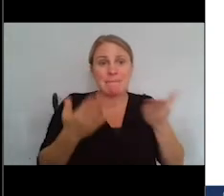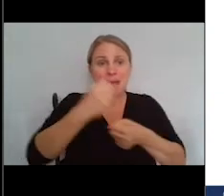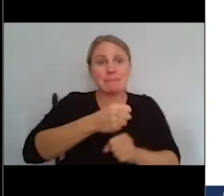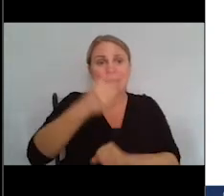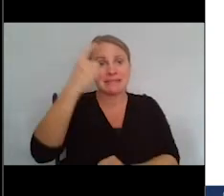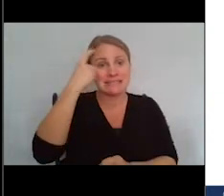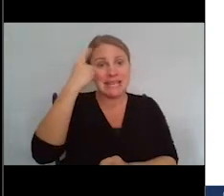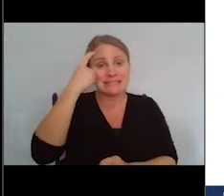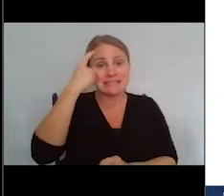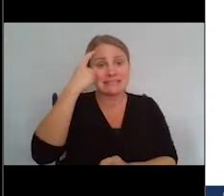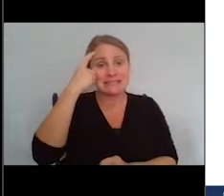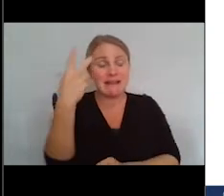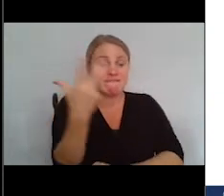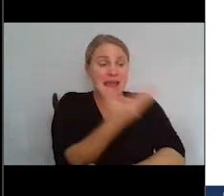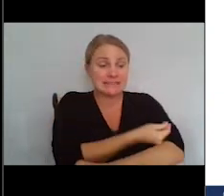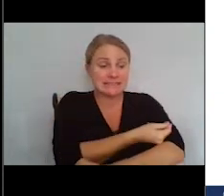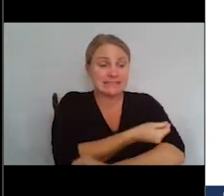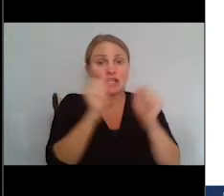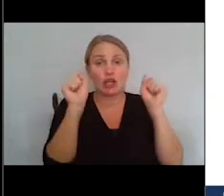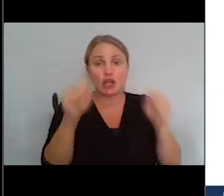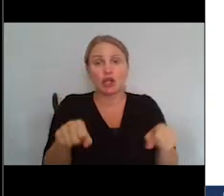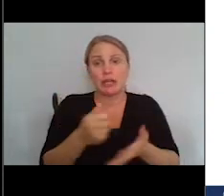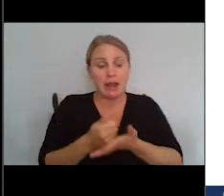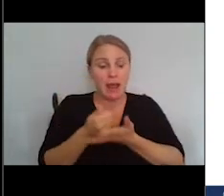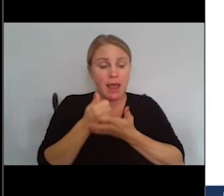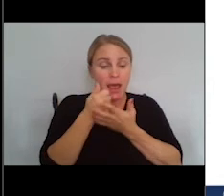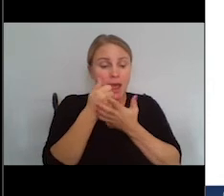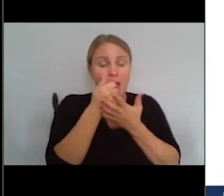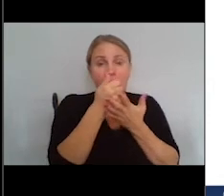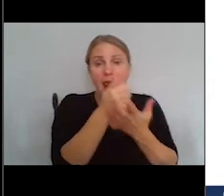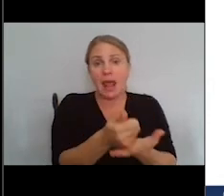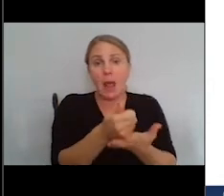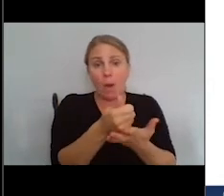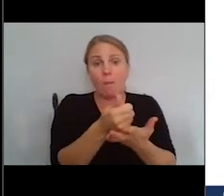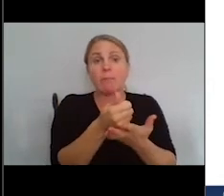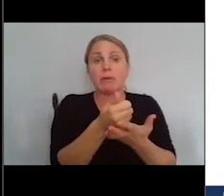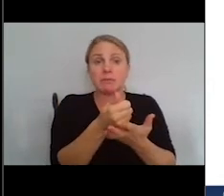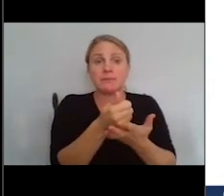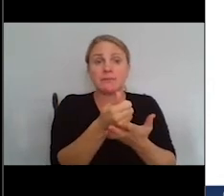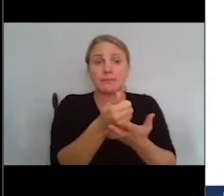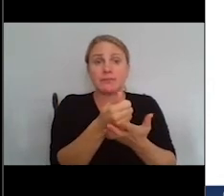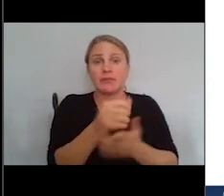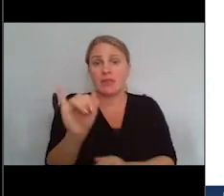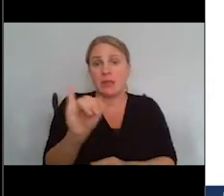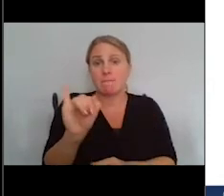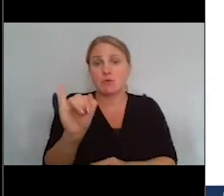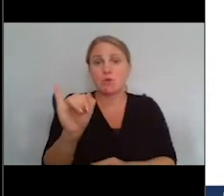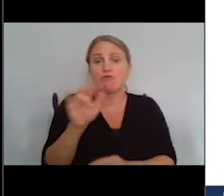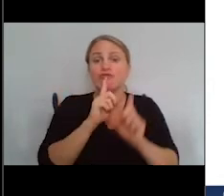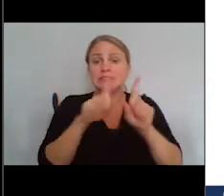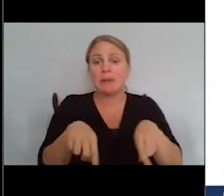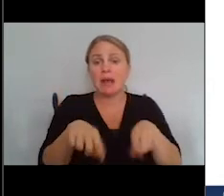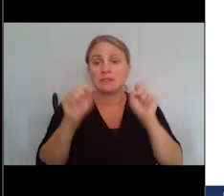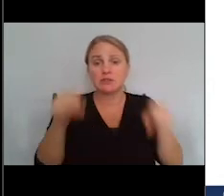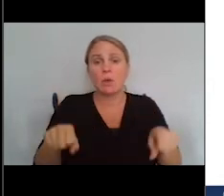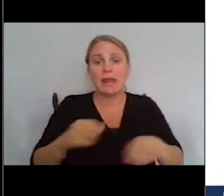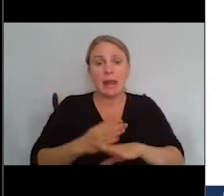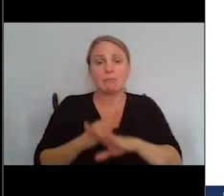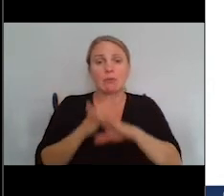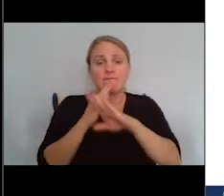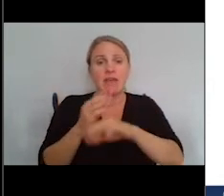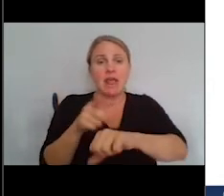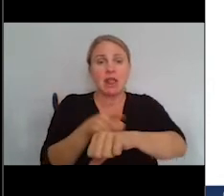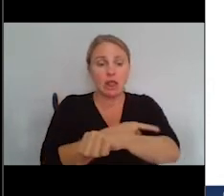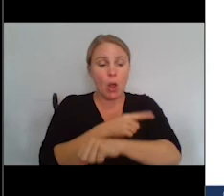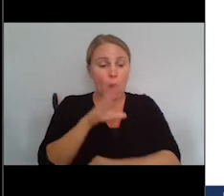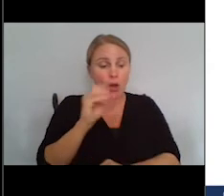vaccine could help mount a sterilizing immune response, so it can prevent long COVID